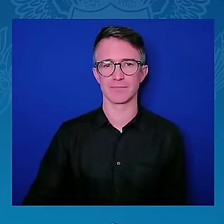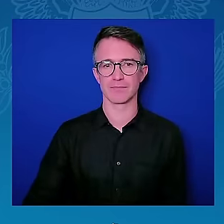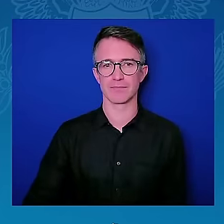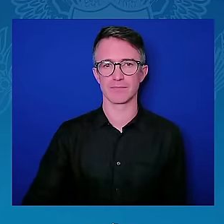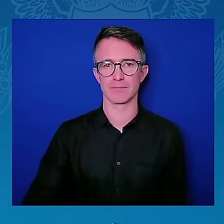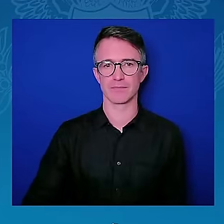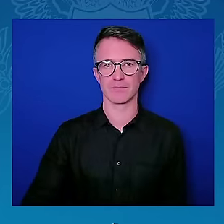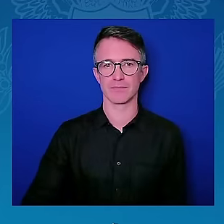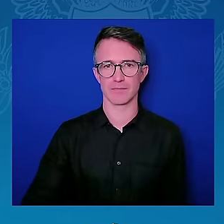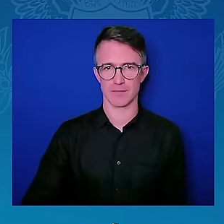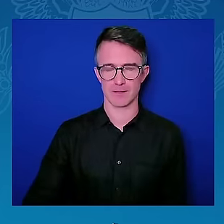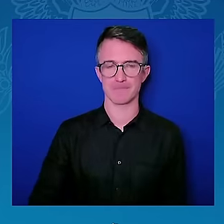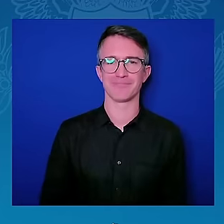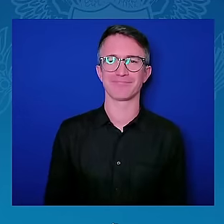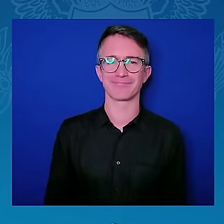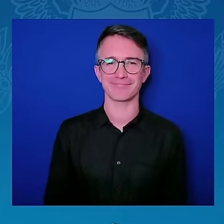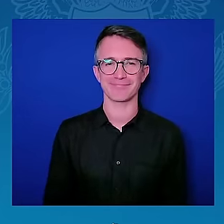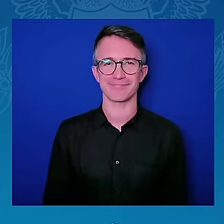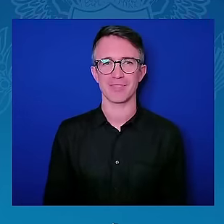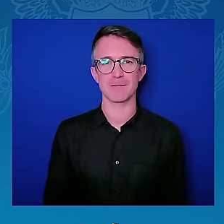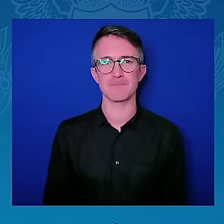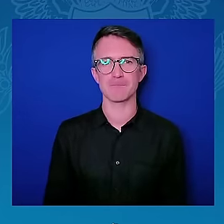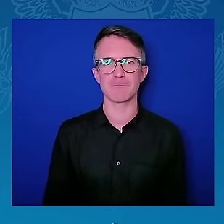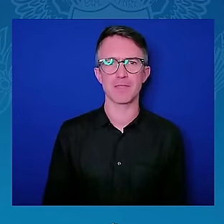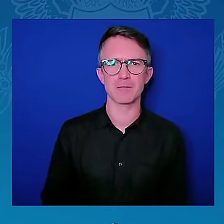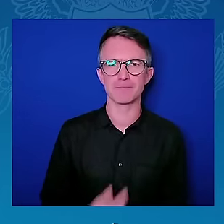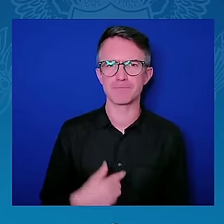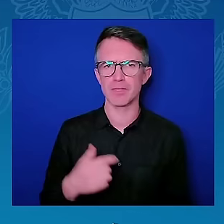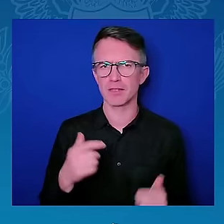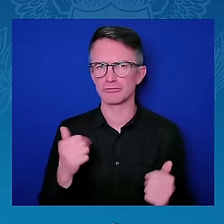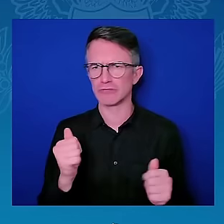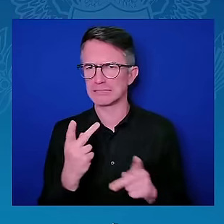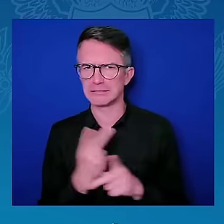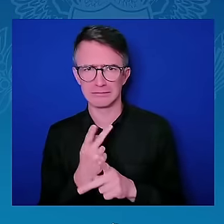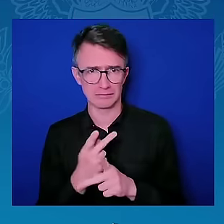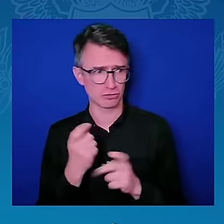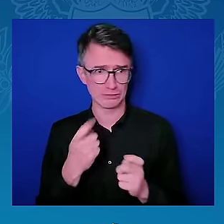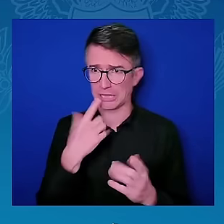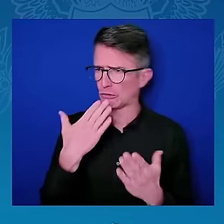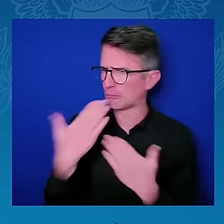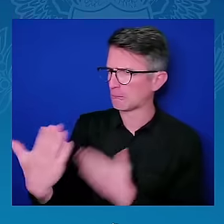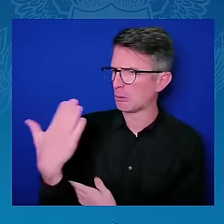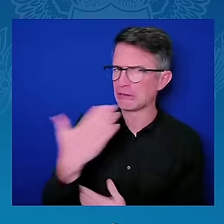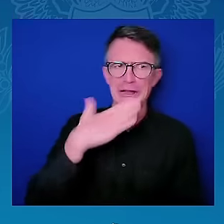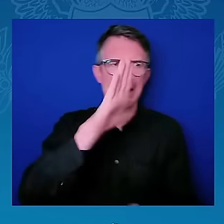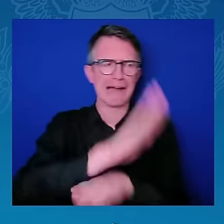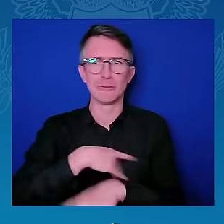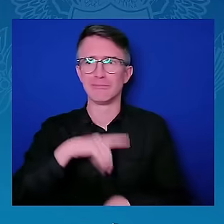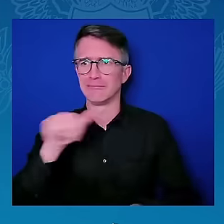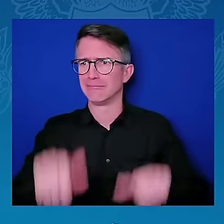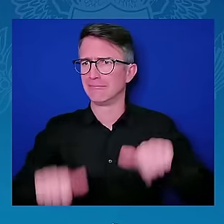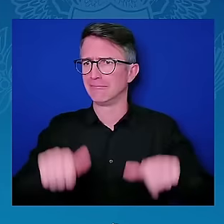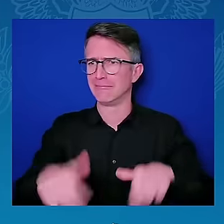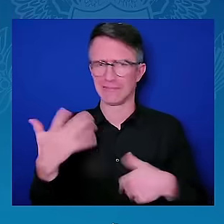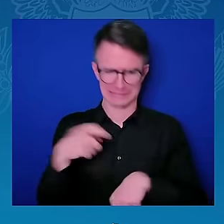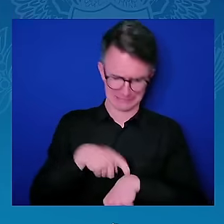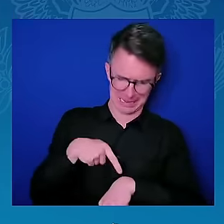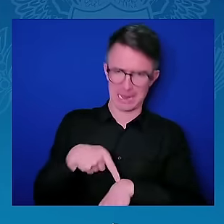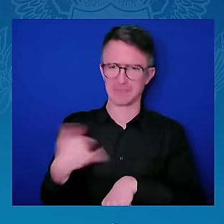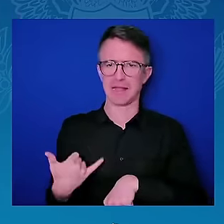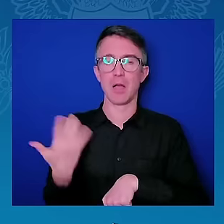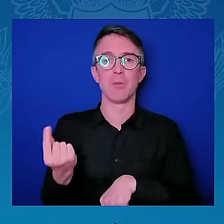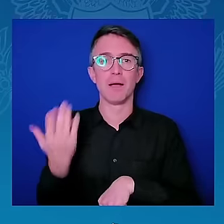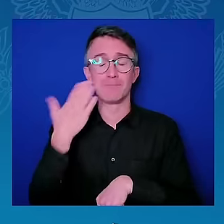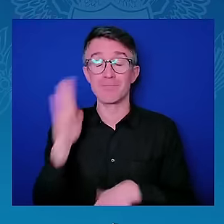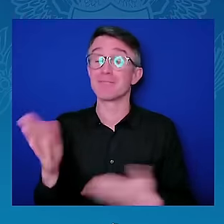I'm trying to decide if I should say good morning or good afternoon. I've lost track of the time, I think. But hello. Thank you so much,